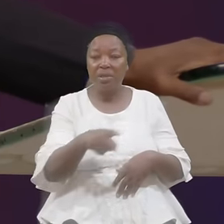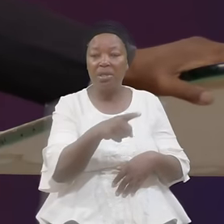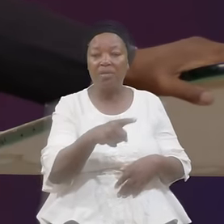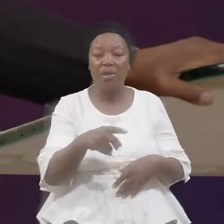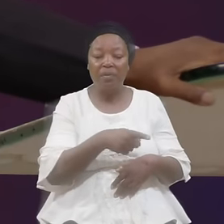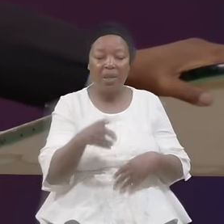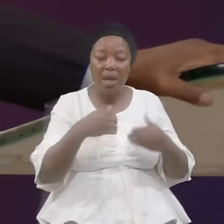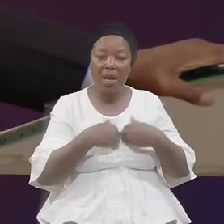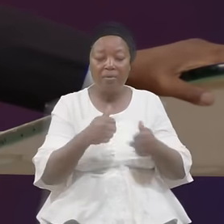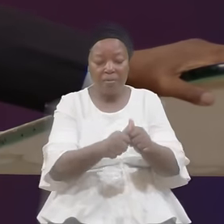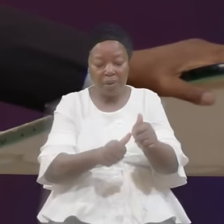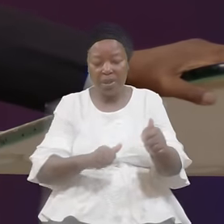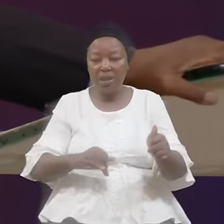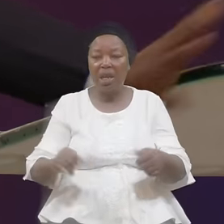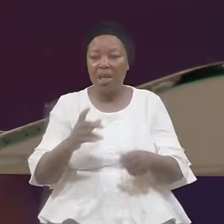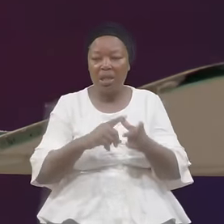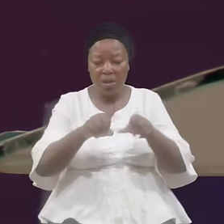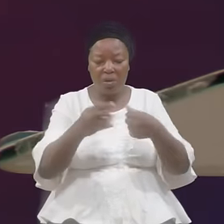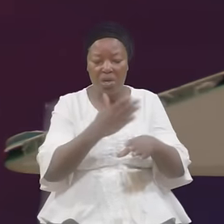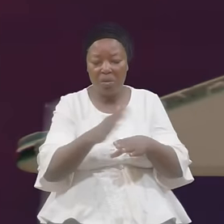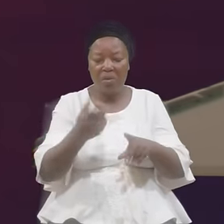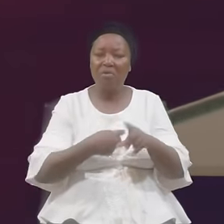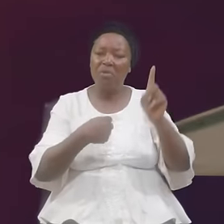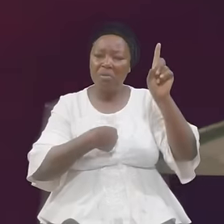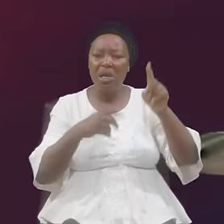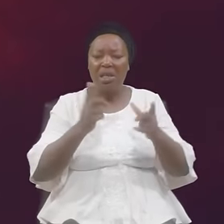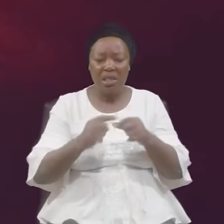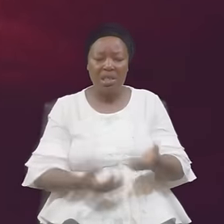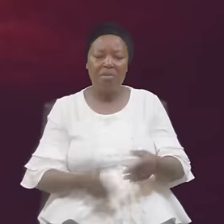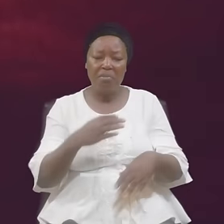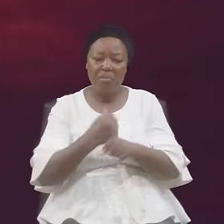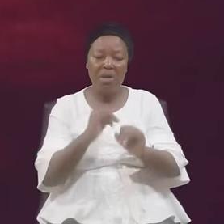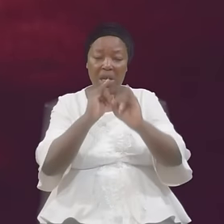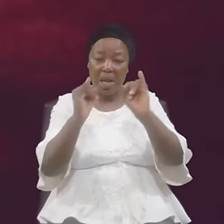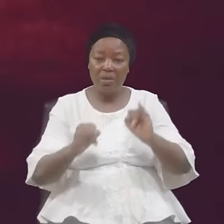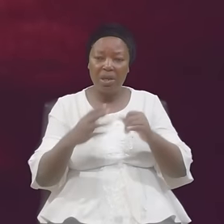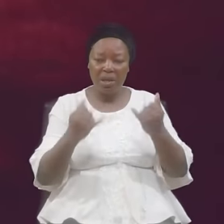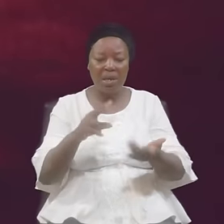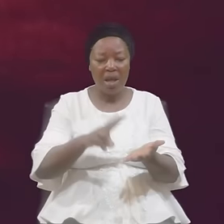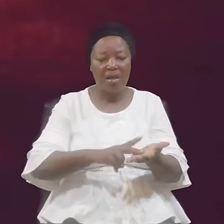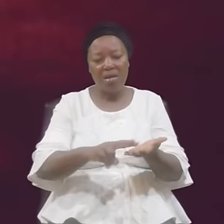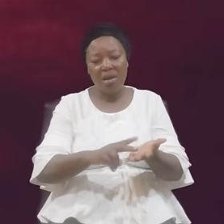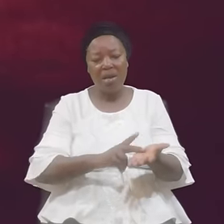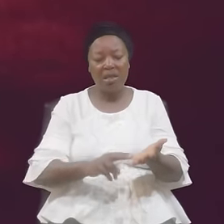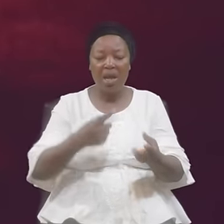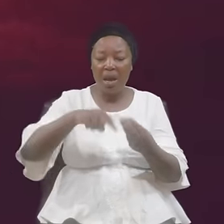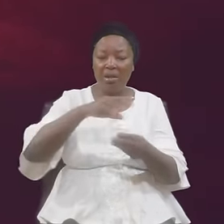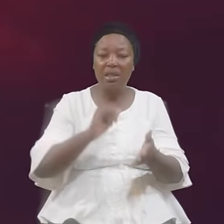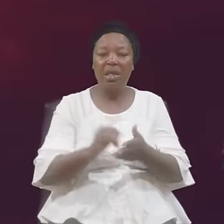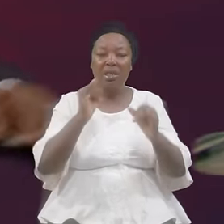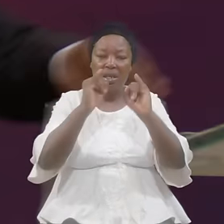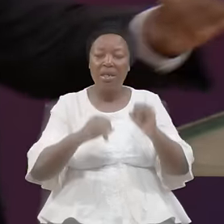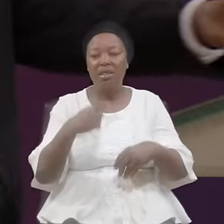Are Back Sleaning They've Gone Away From Me The Breast Top Idol And They Are Dancing Around That Idol